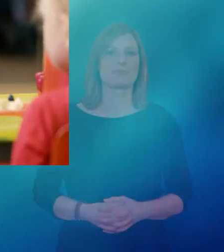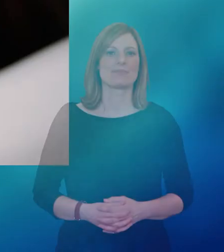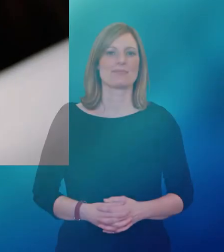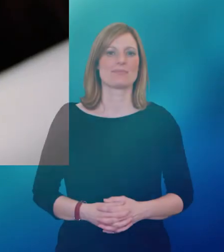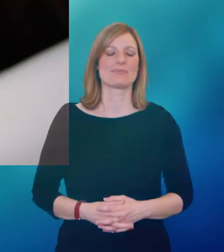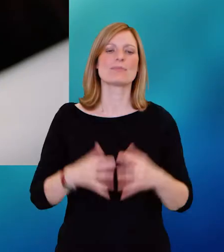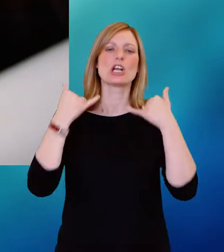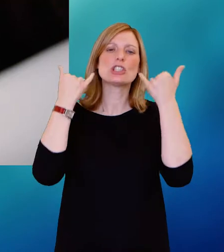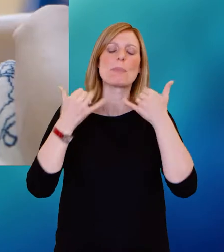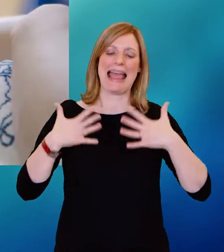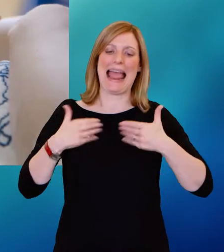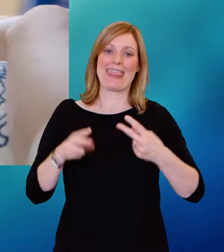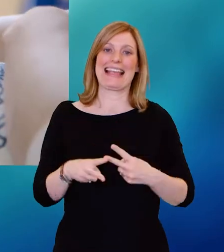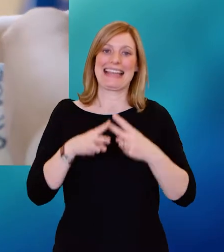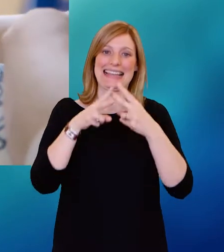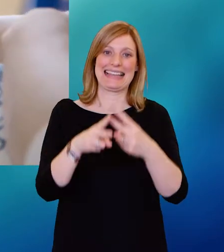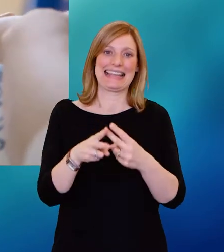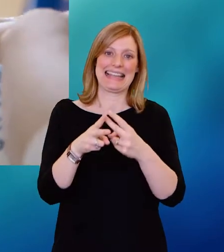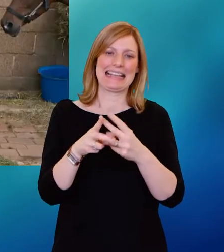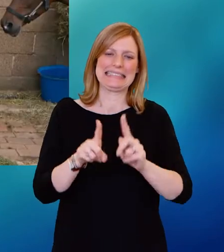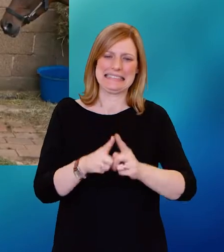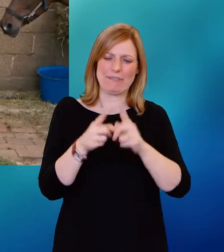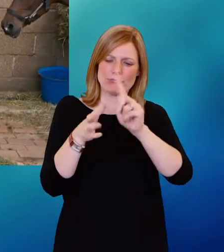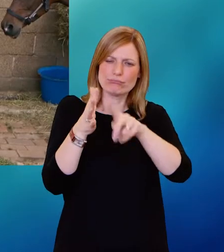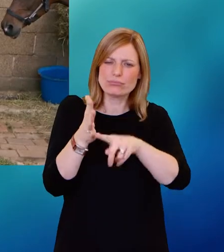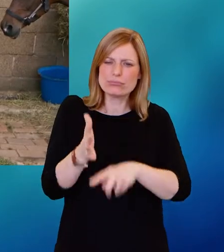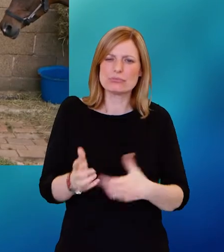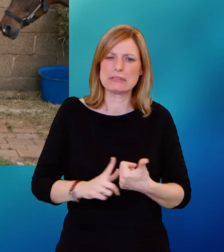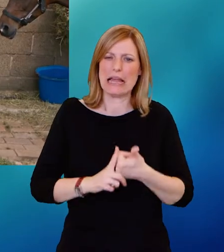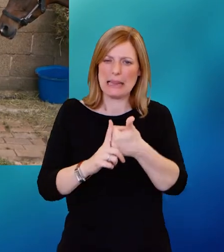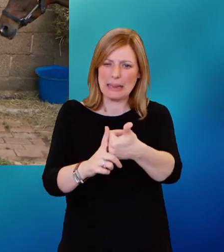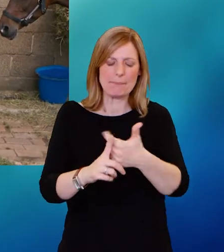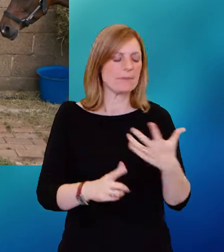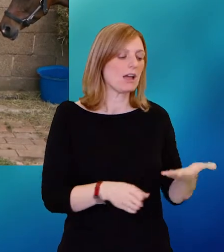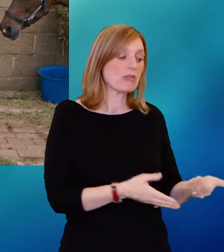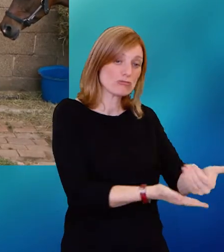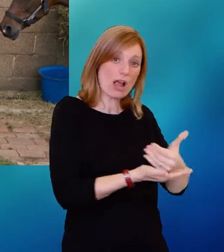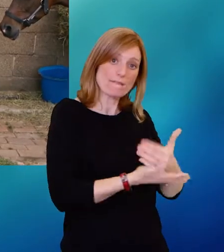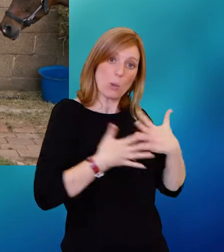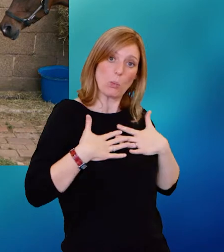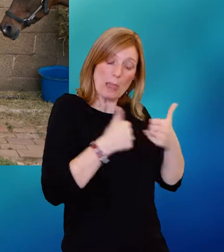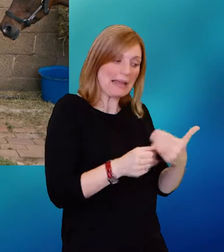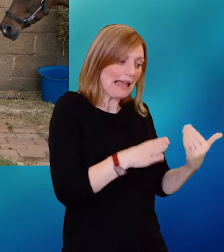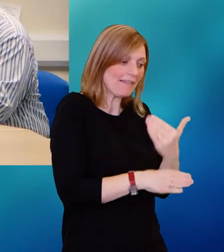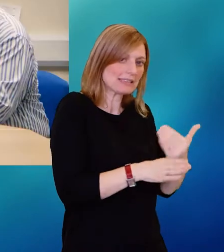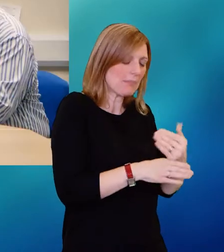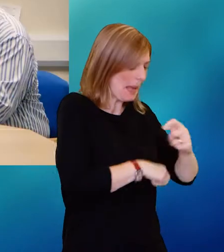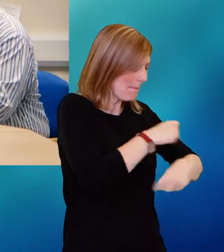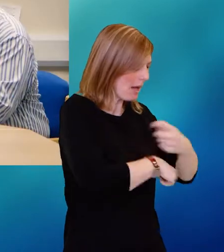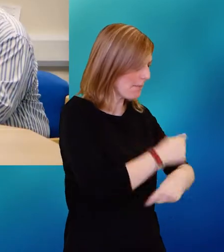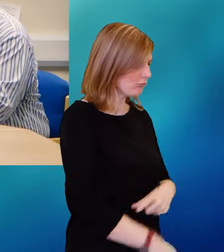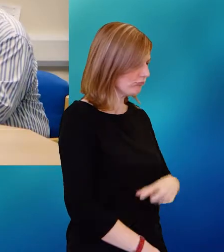In Derbyshire Healthcare we can help in lots of ways through recovery and well-being activities that help people regain confidence,